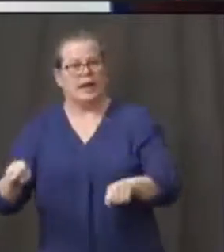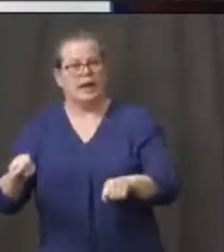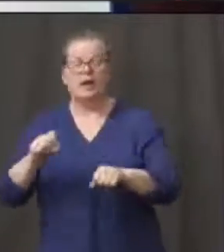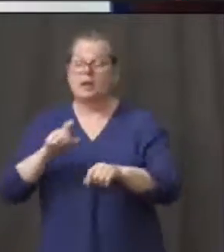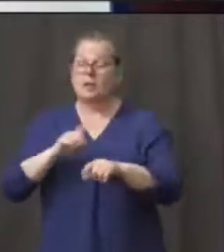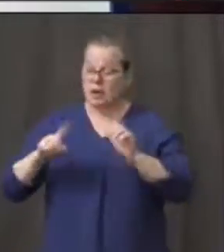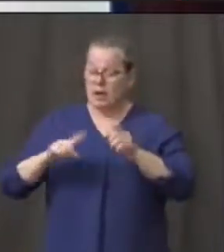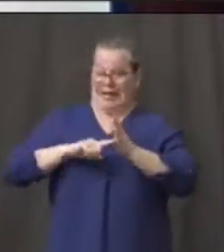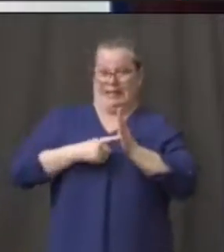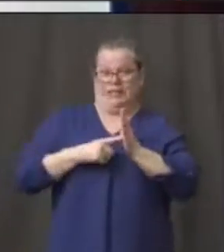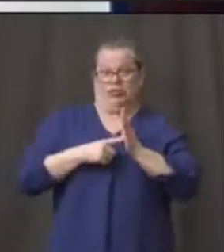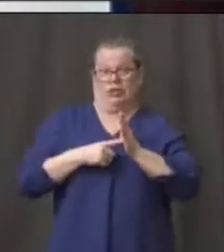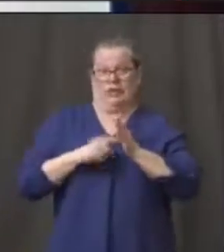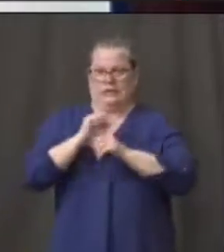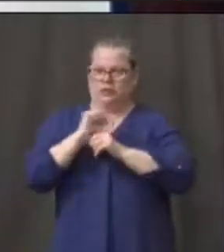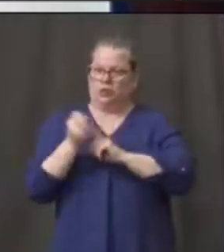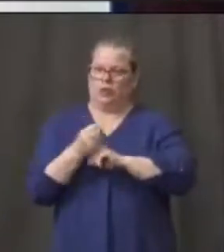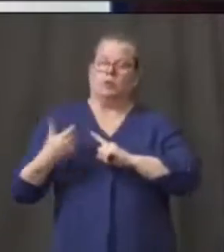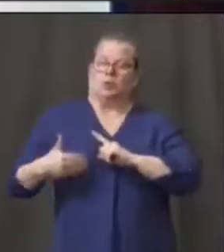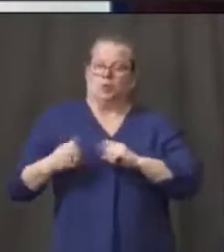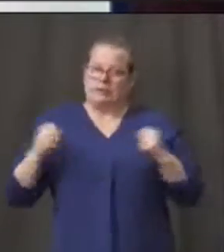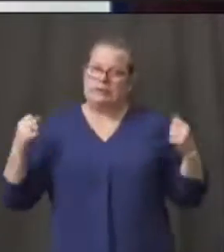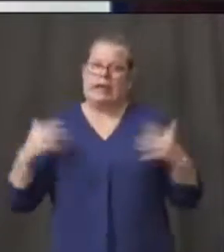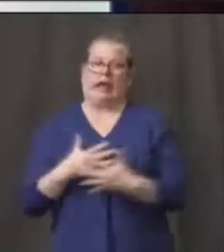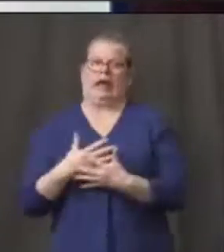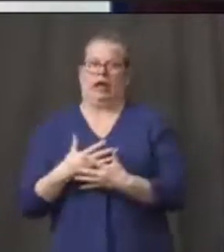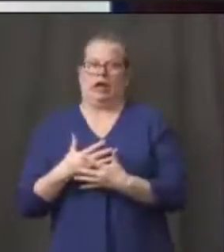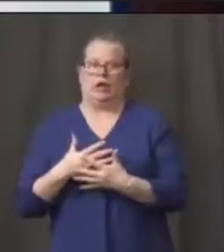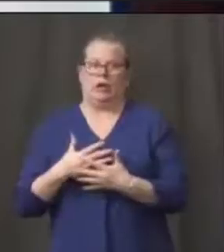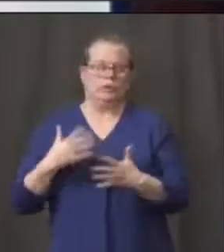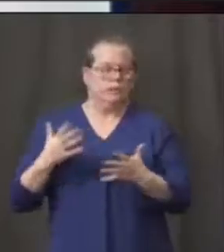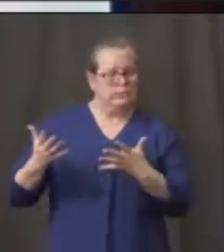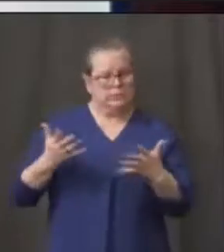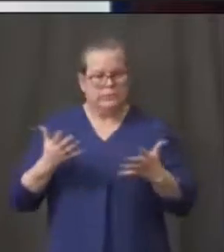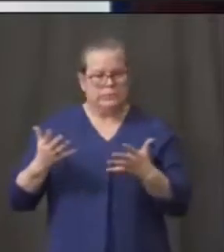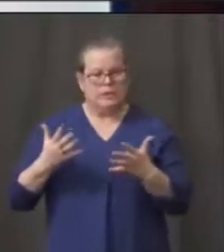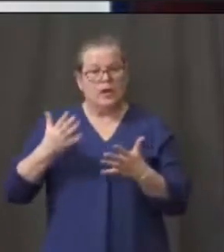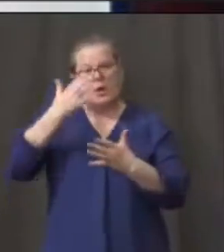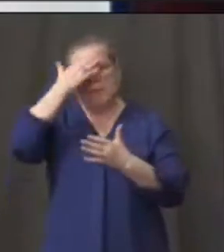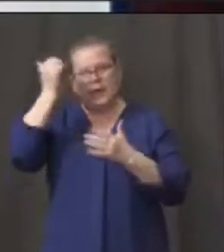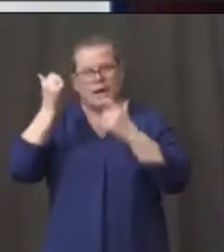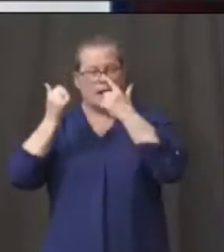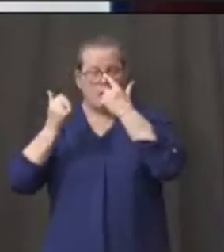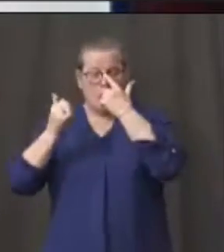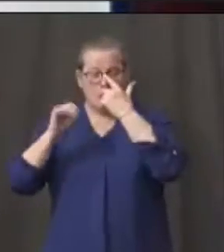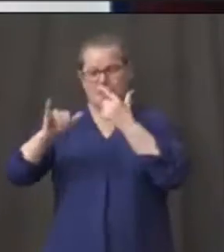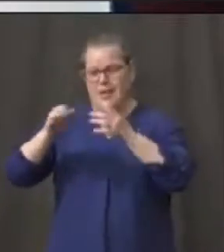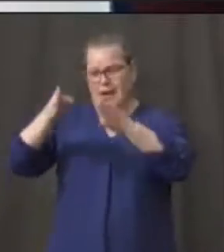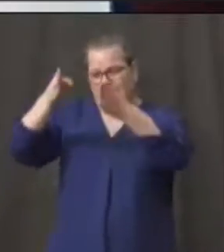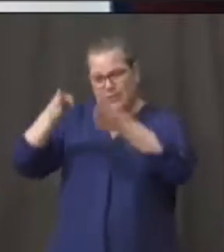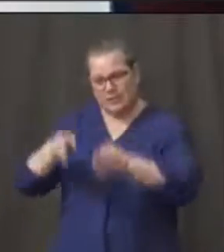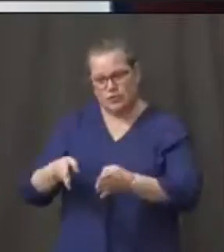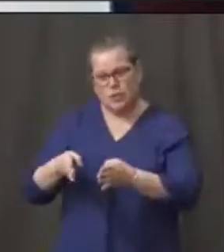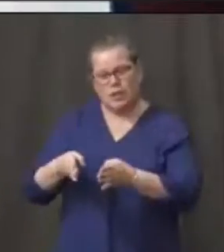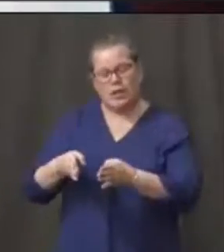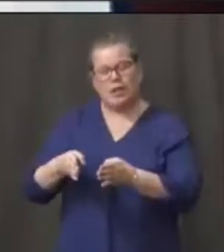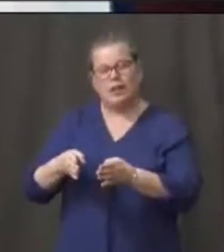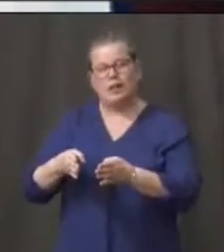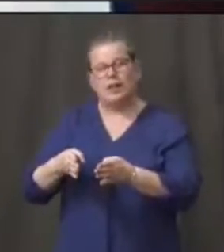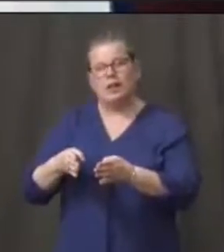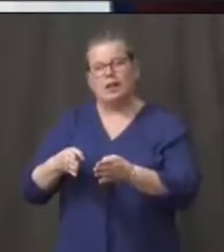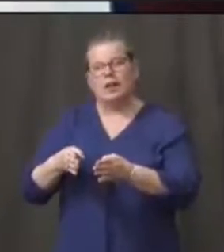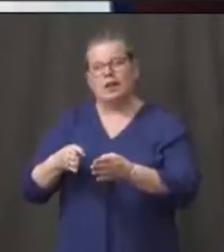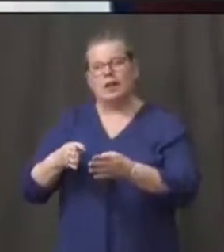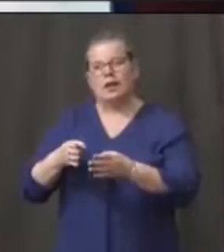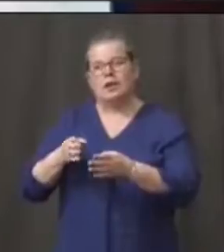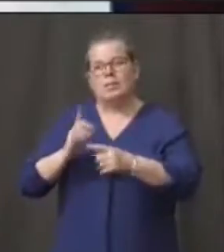initially because there was so much commingling of that individual with staff as well as other hospitals